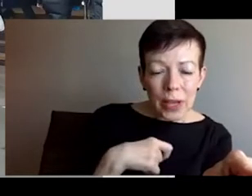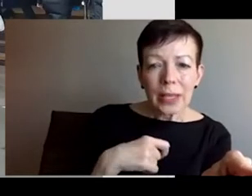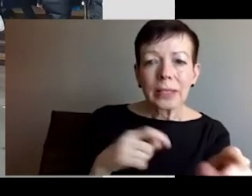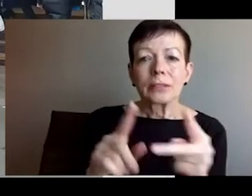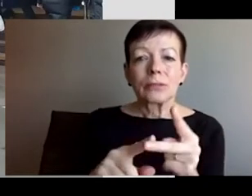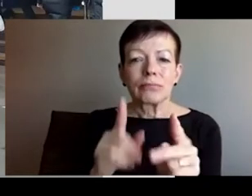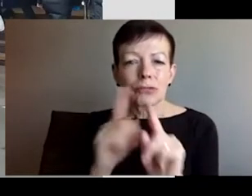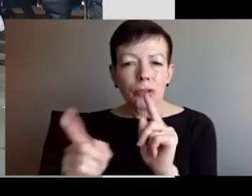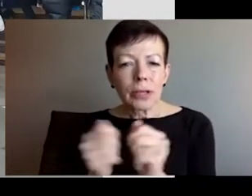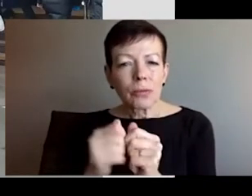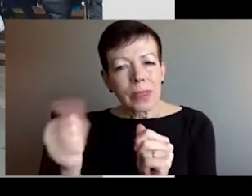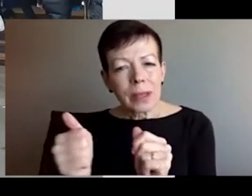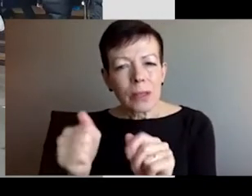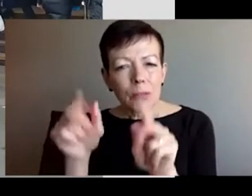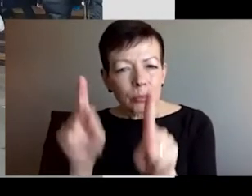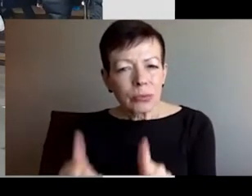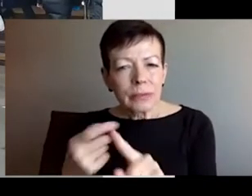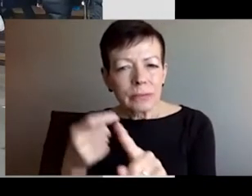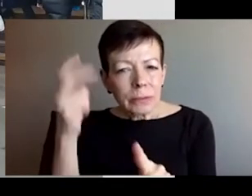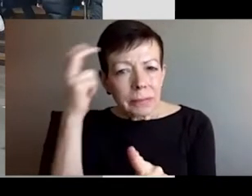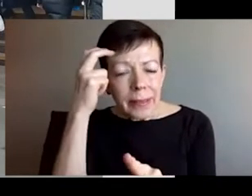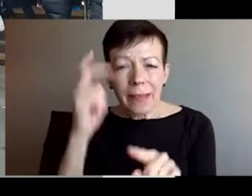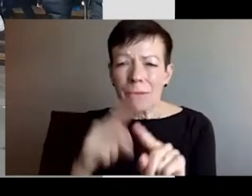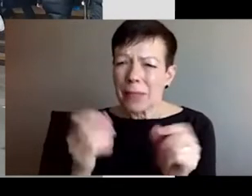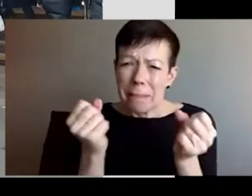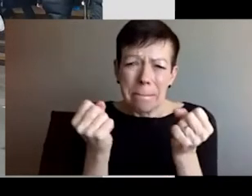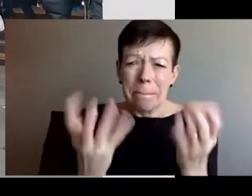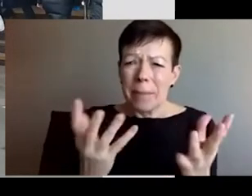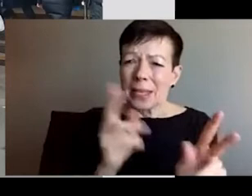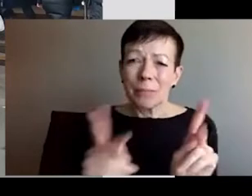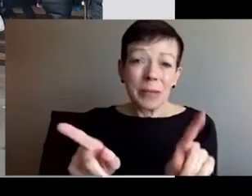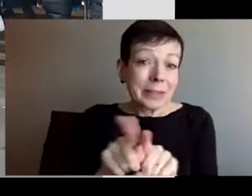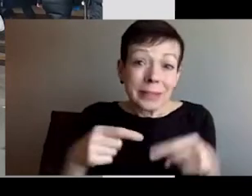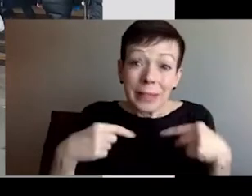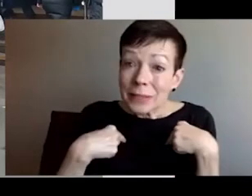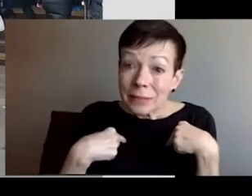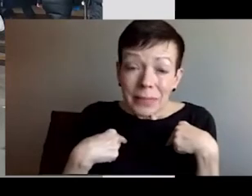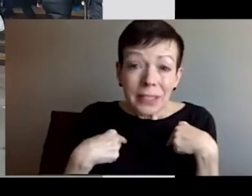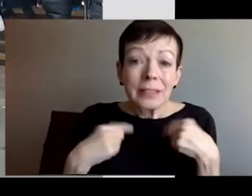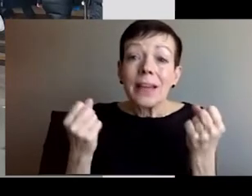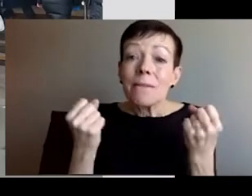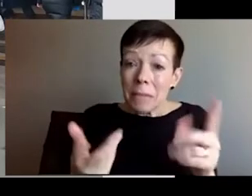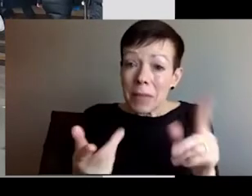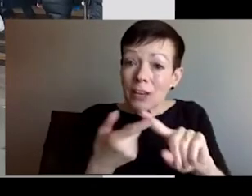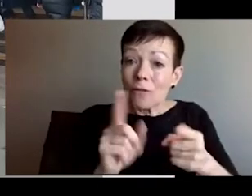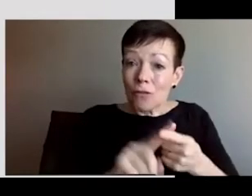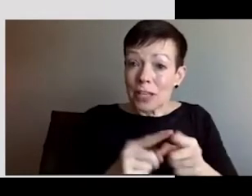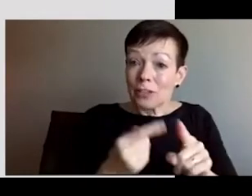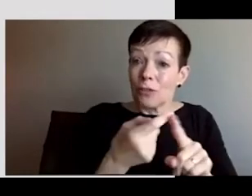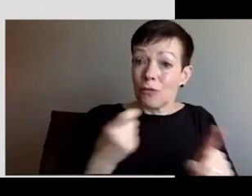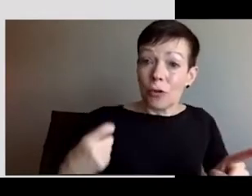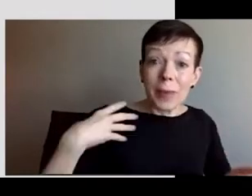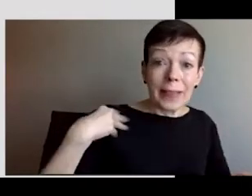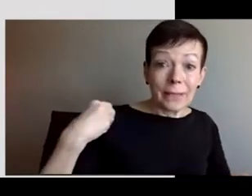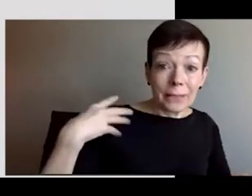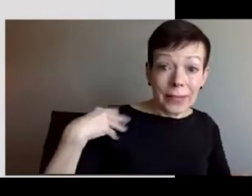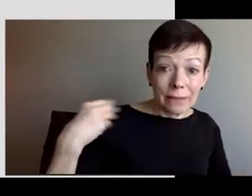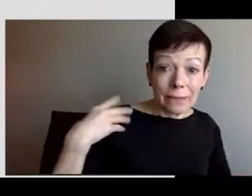their place, now they're waiting outside of the station. There are volunteers